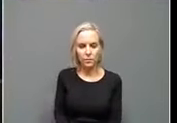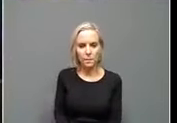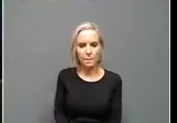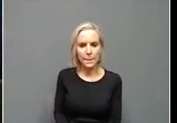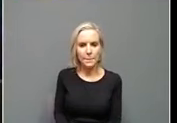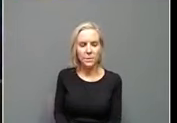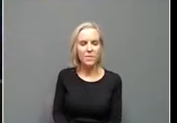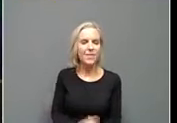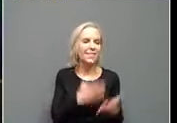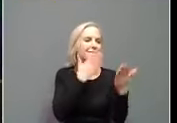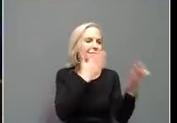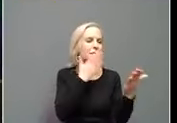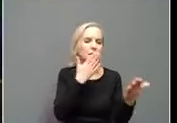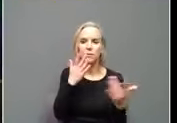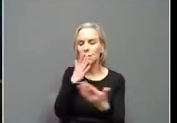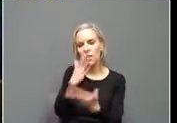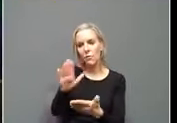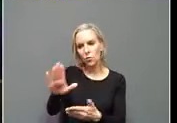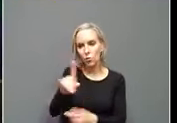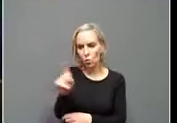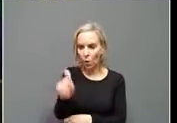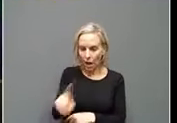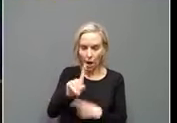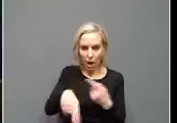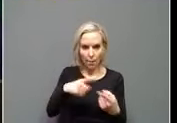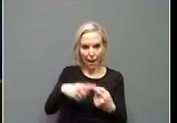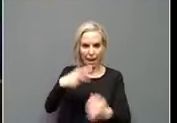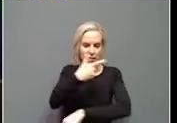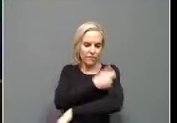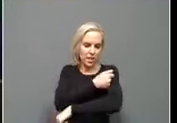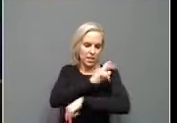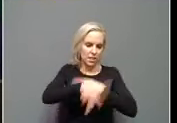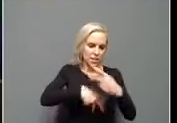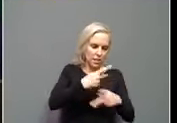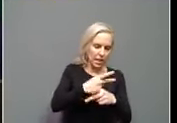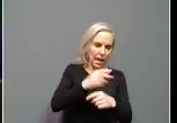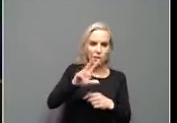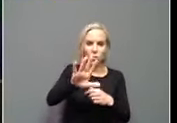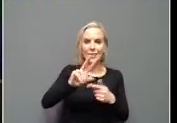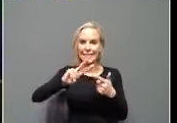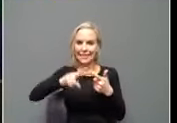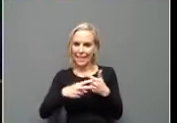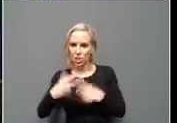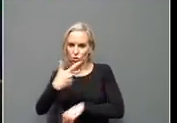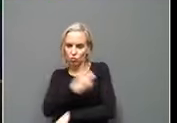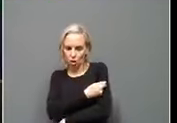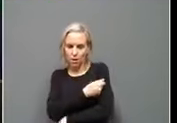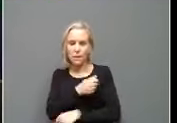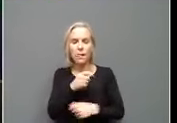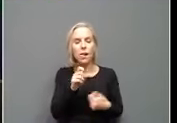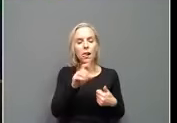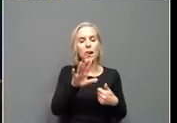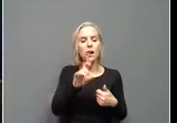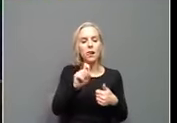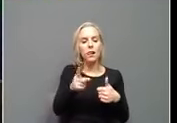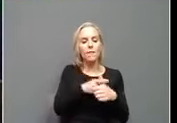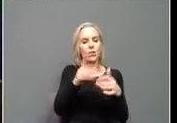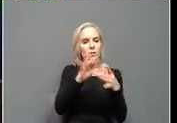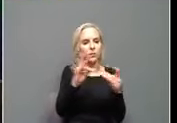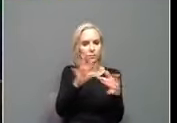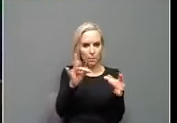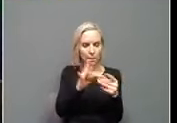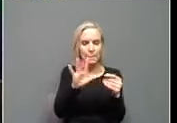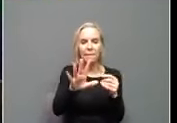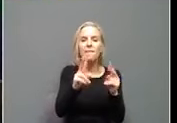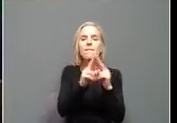thank you and thanks for the question about, uh, vaccine type and the second dose. So the first message I'd like to leave is it is